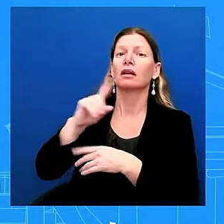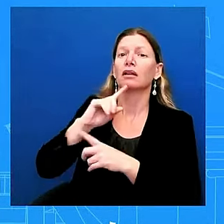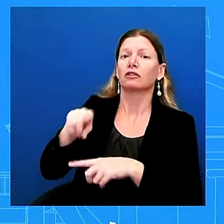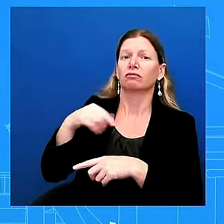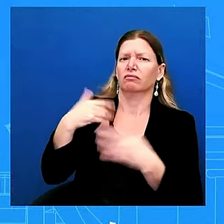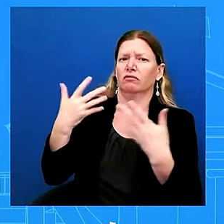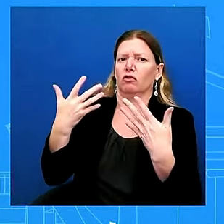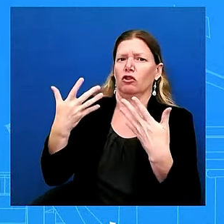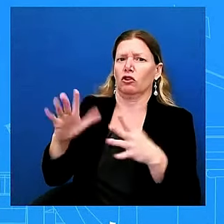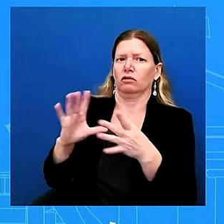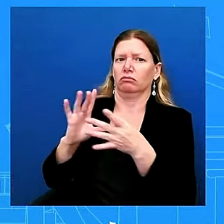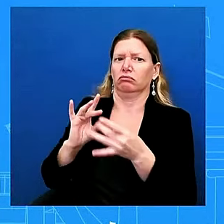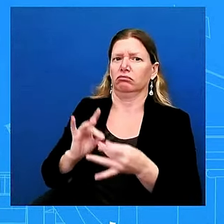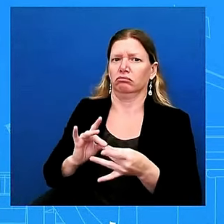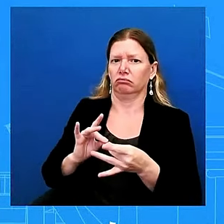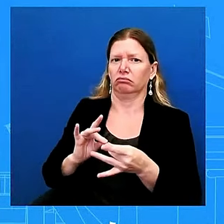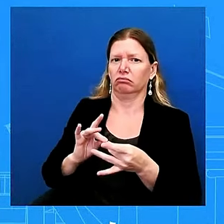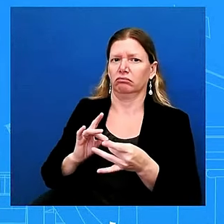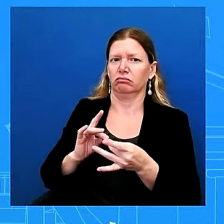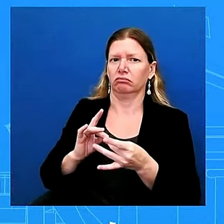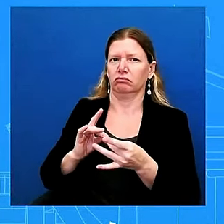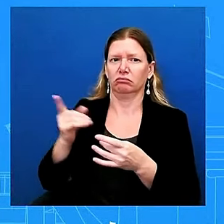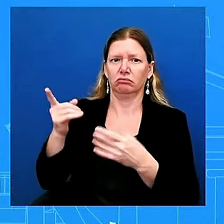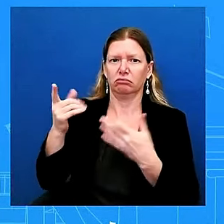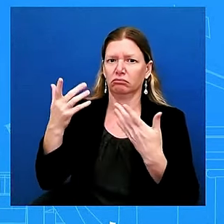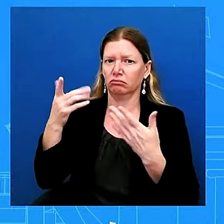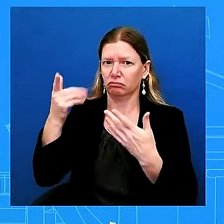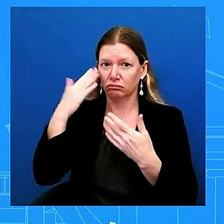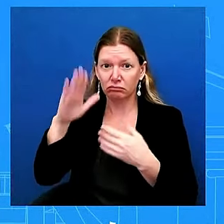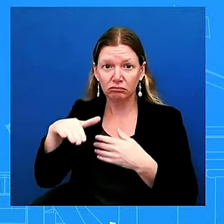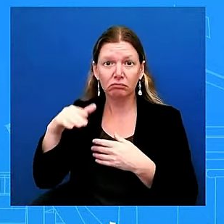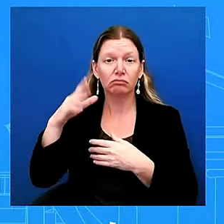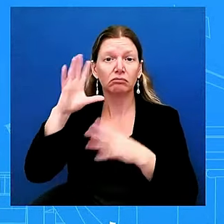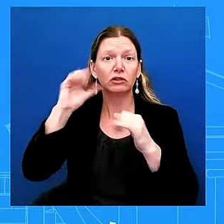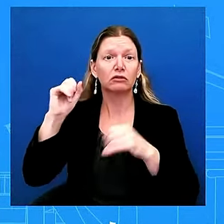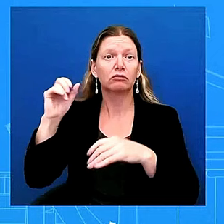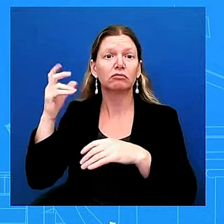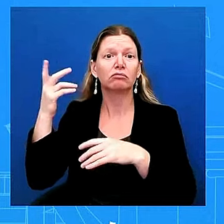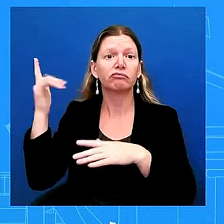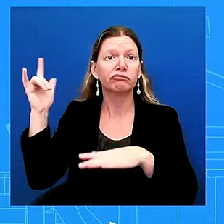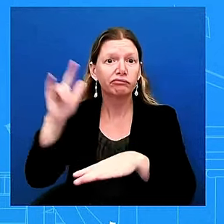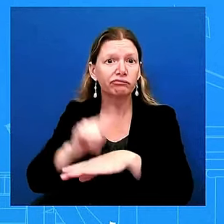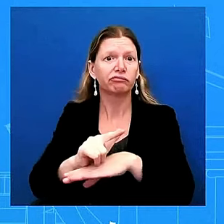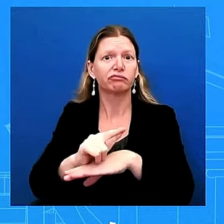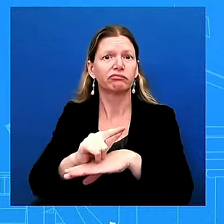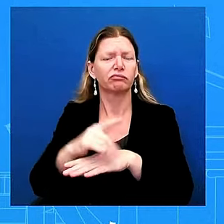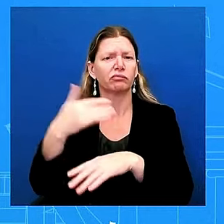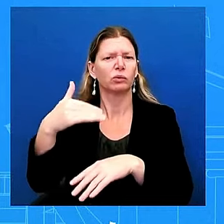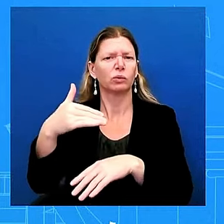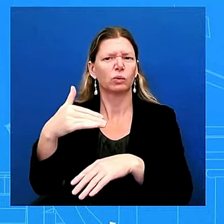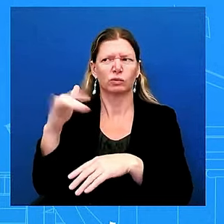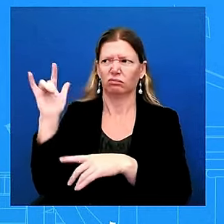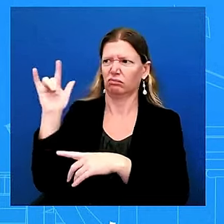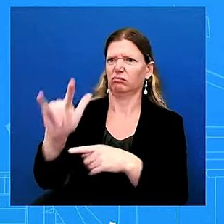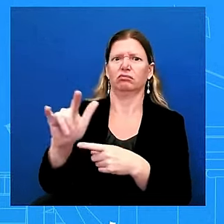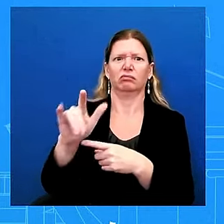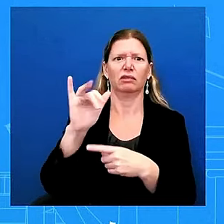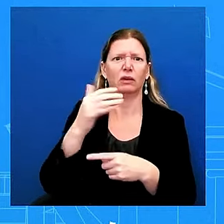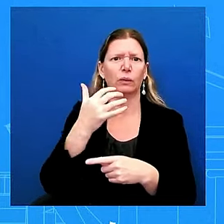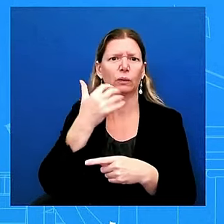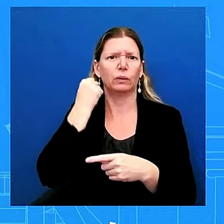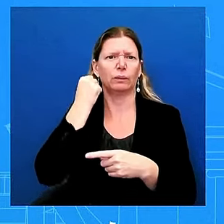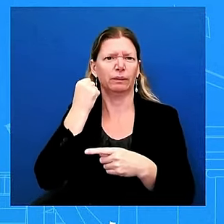in this particular moment he wants to make sure that he's not taking away resource resources he wants to make sure that uh it is not taking away from the